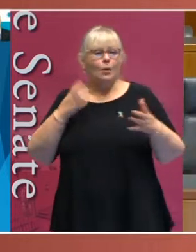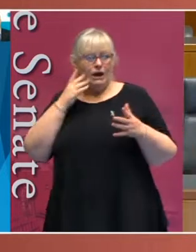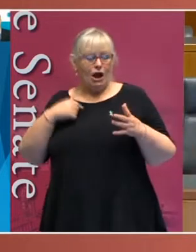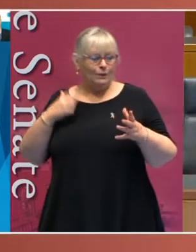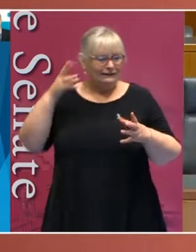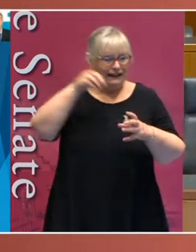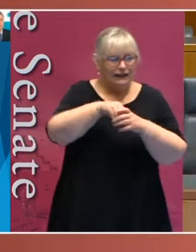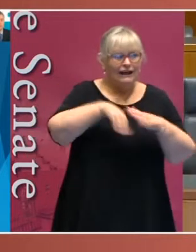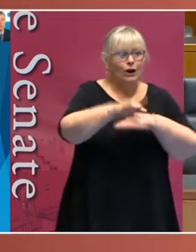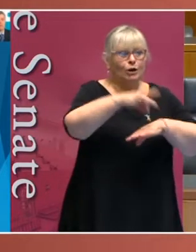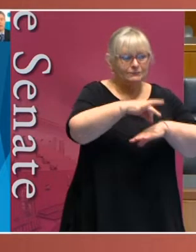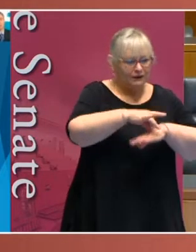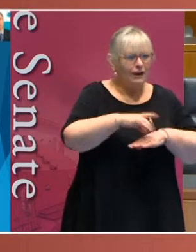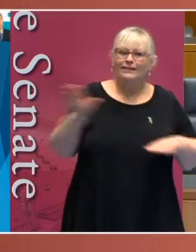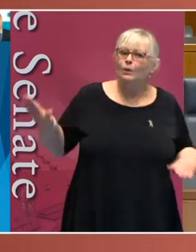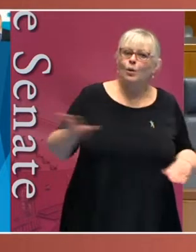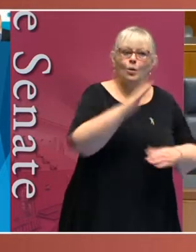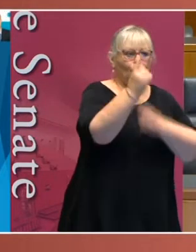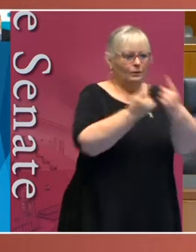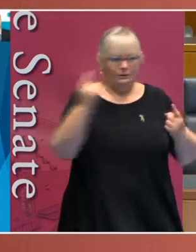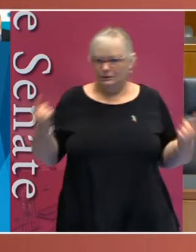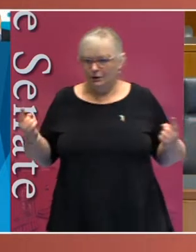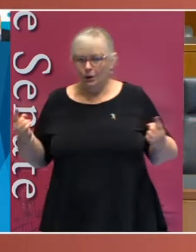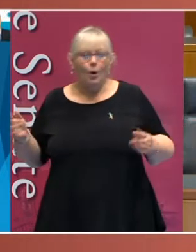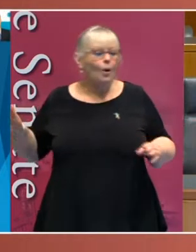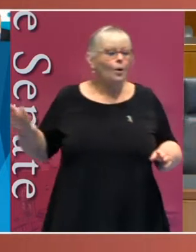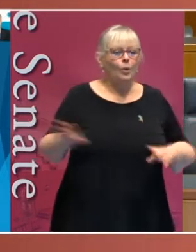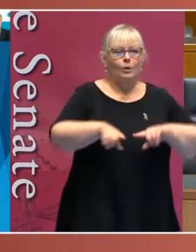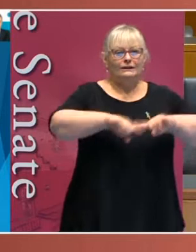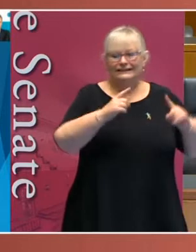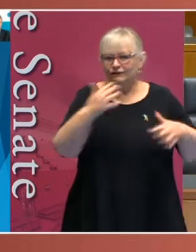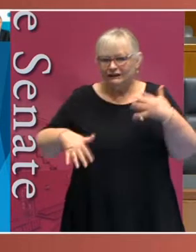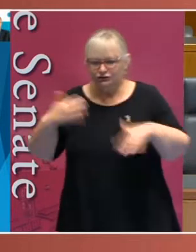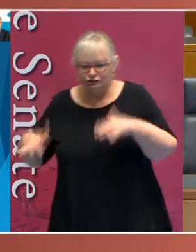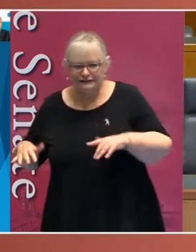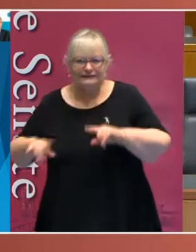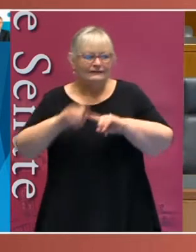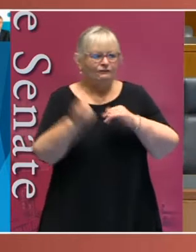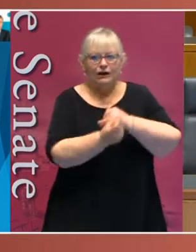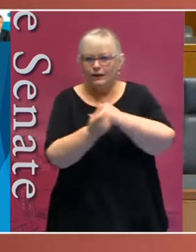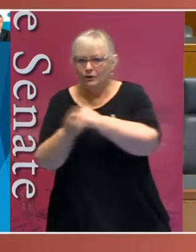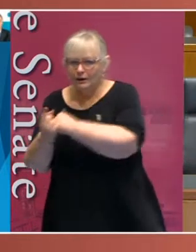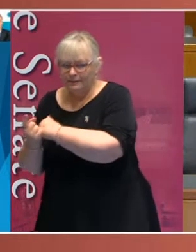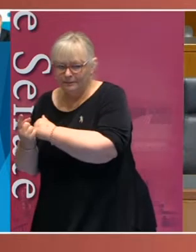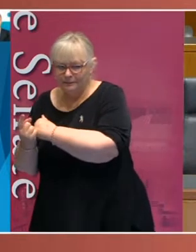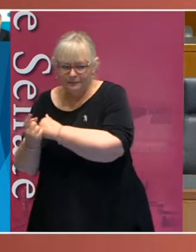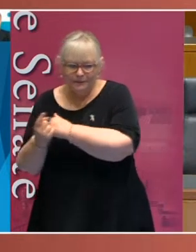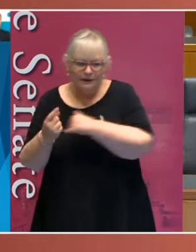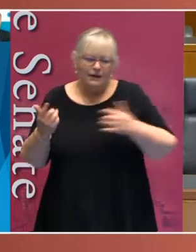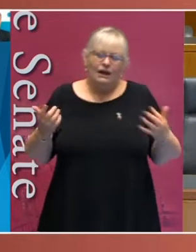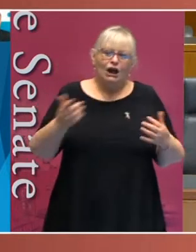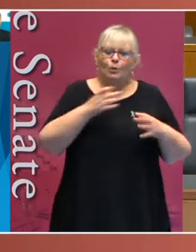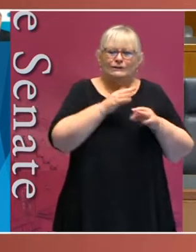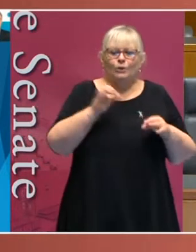had radically different outcomes from their circumstances, not because of some want of motivation on their